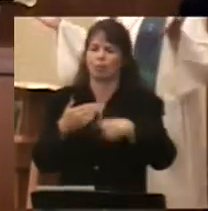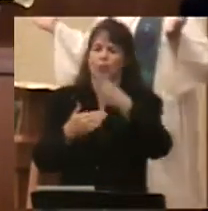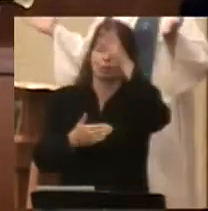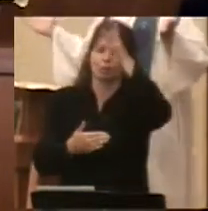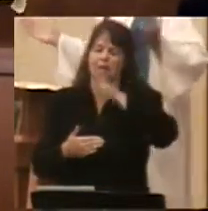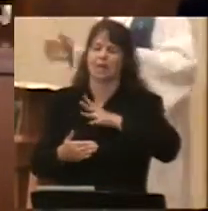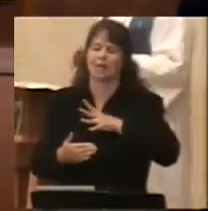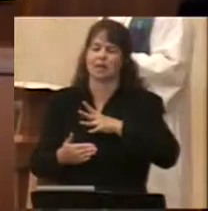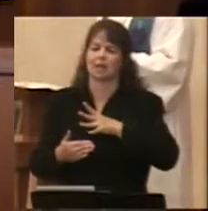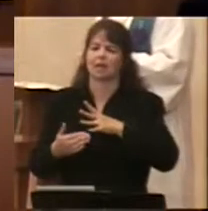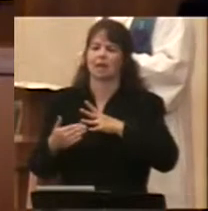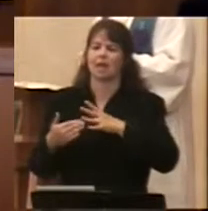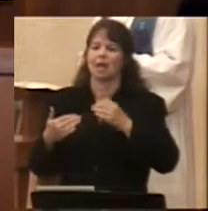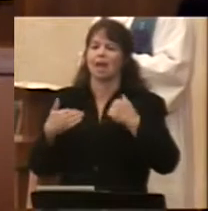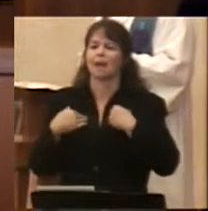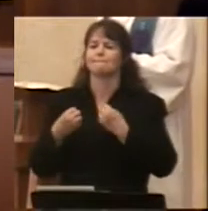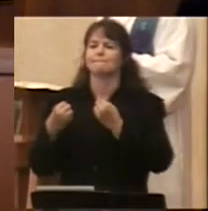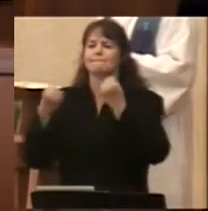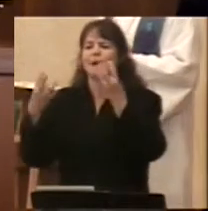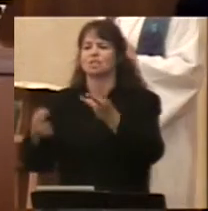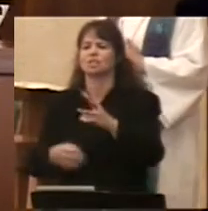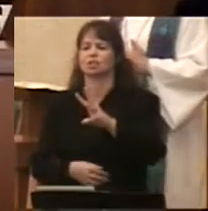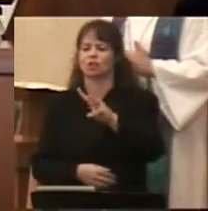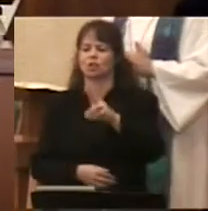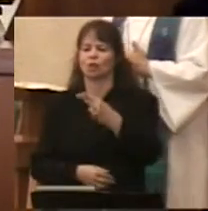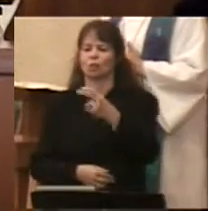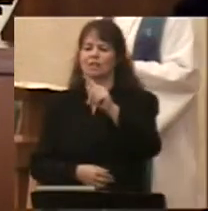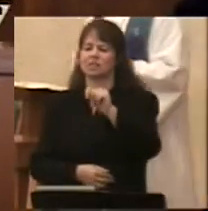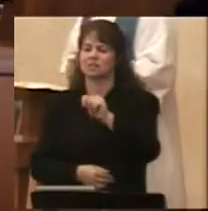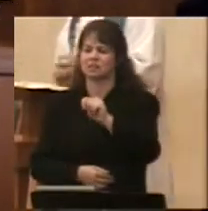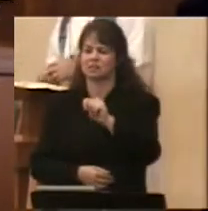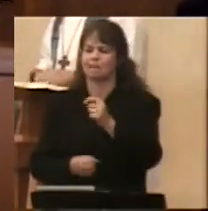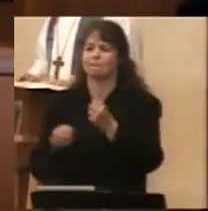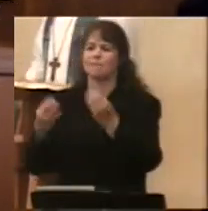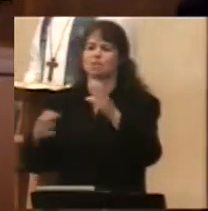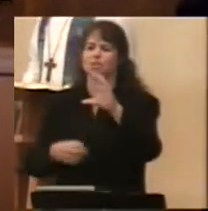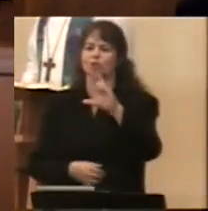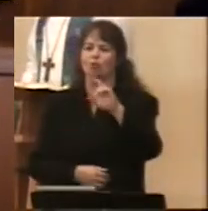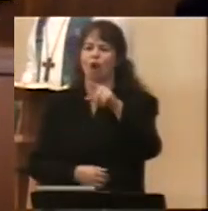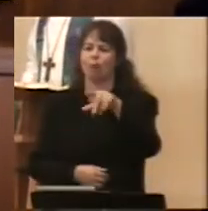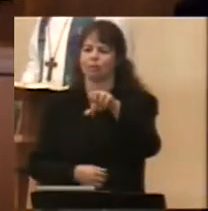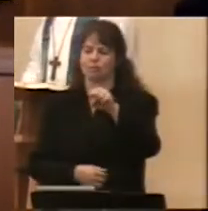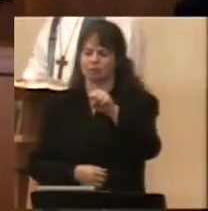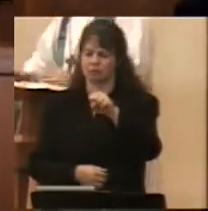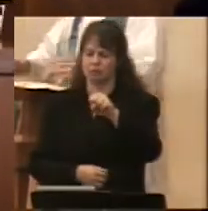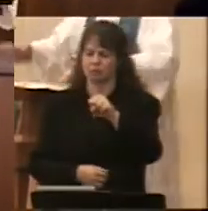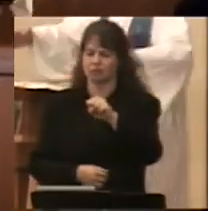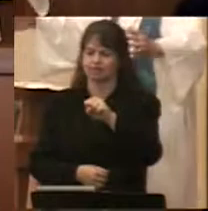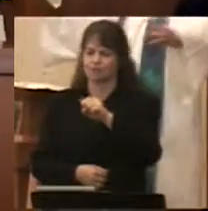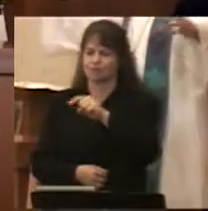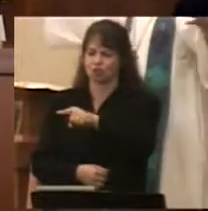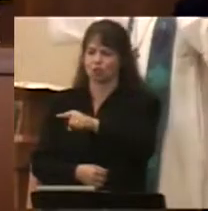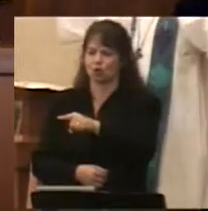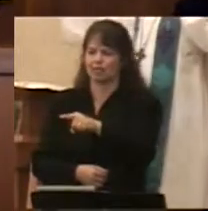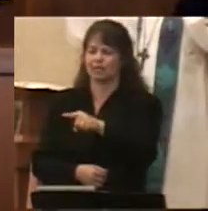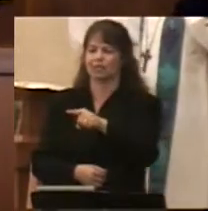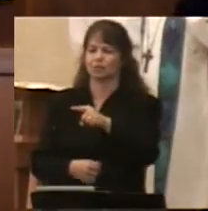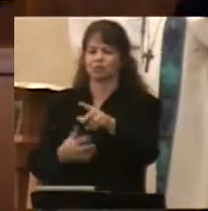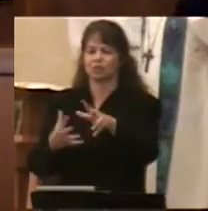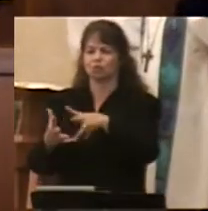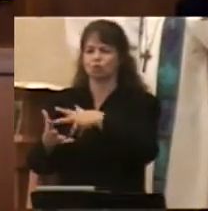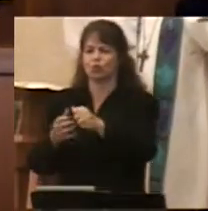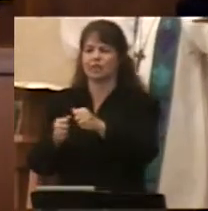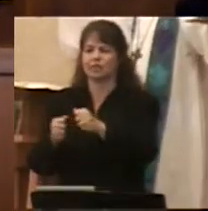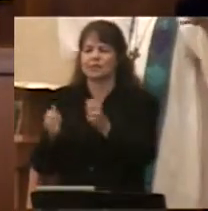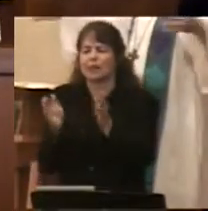much wheat, much crop in his farmland, and he built bigger barns.